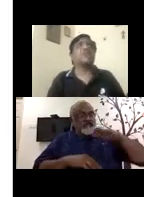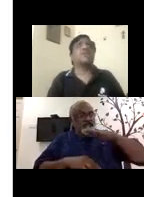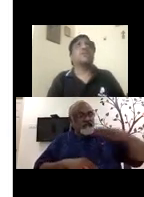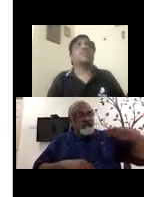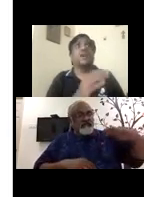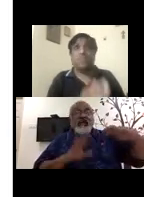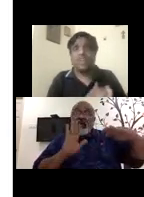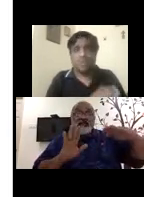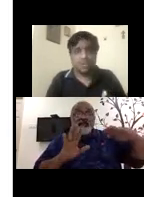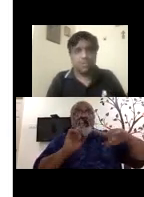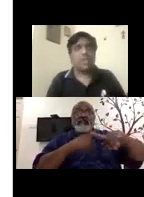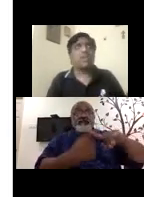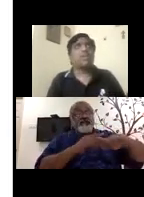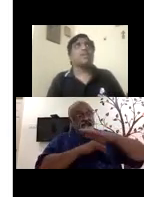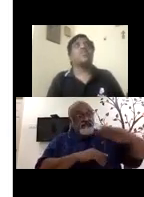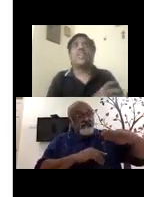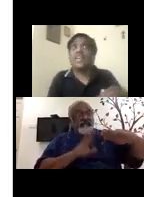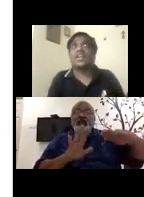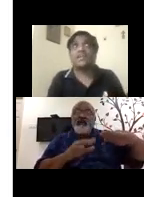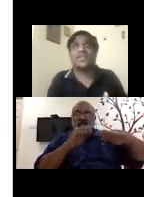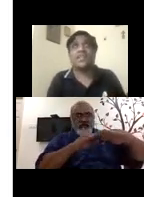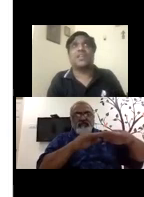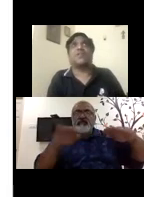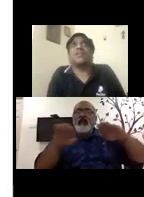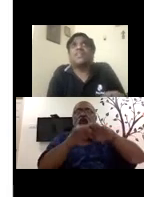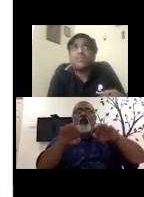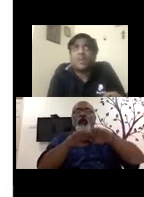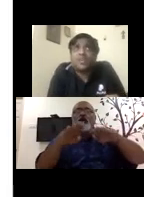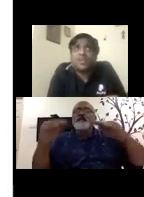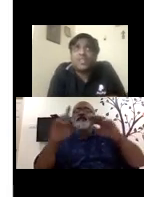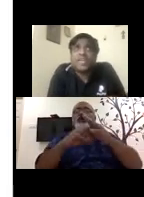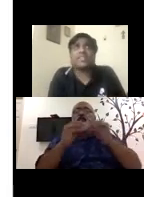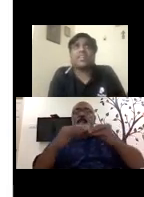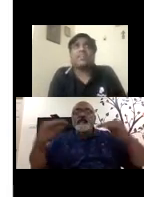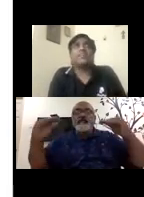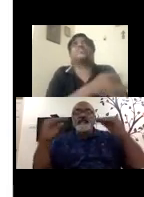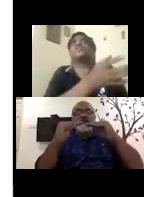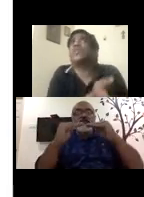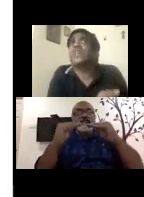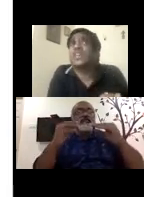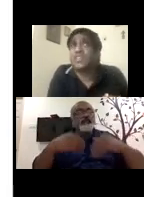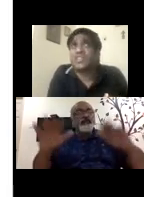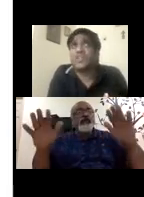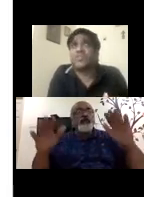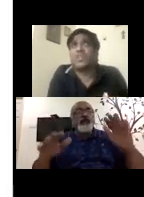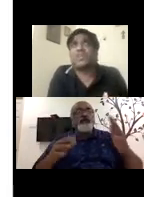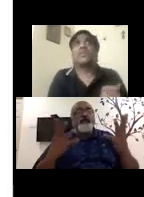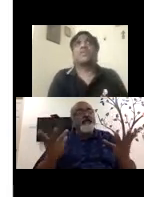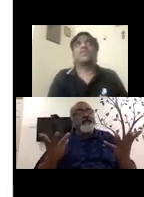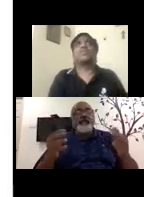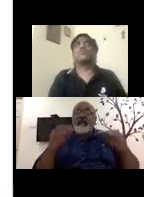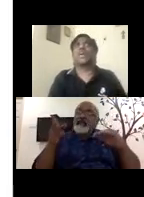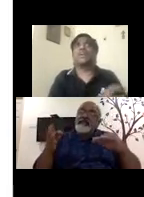whatever is available. Okay. With that critical skill at that particular, that skill, this is the only thing which is available.